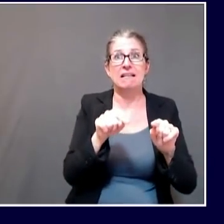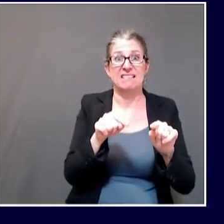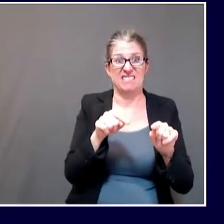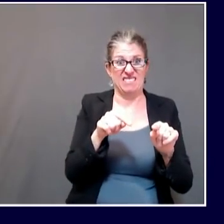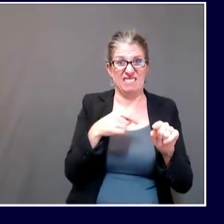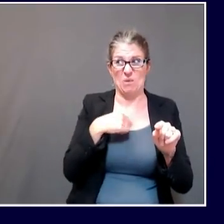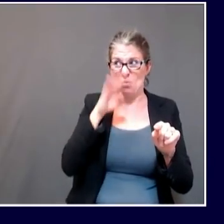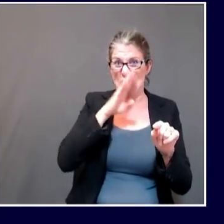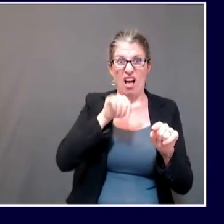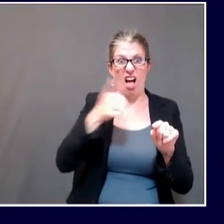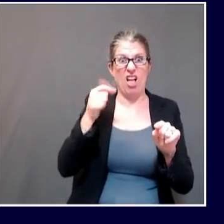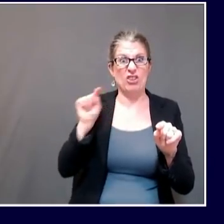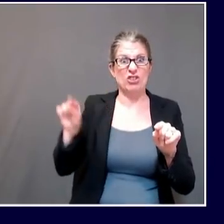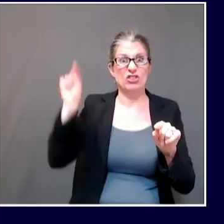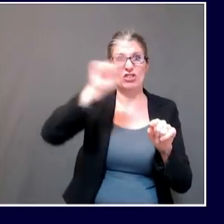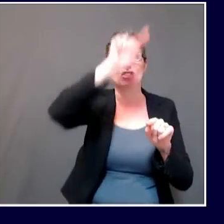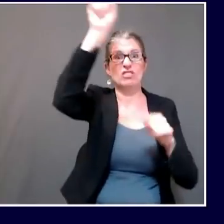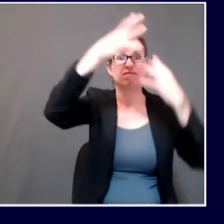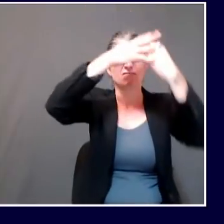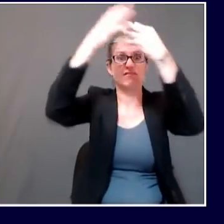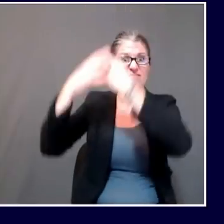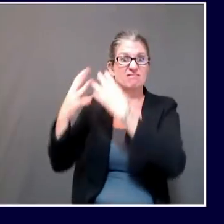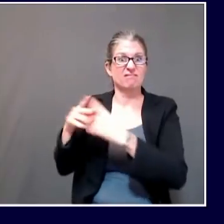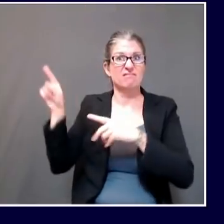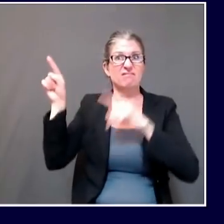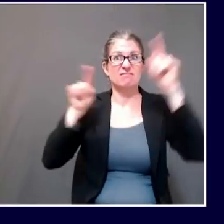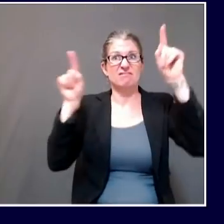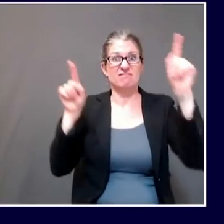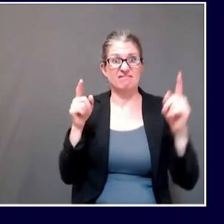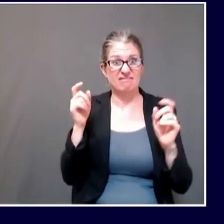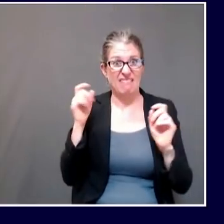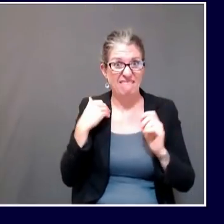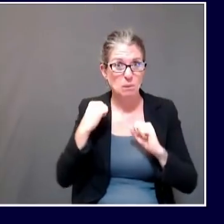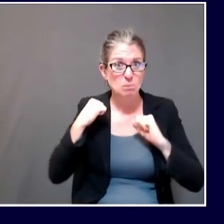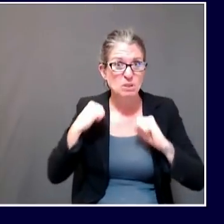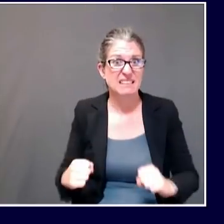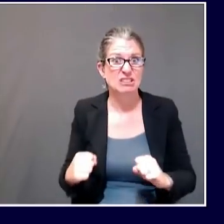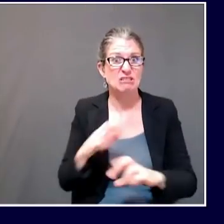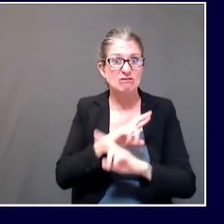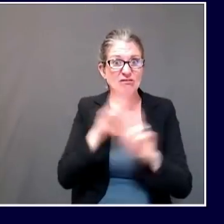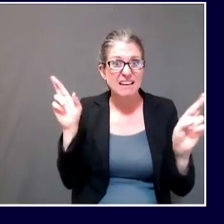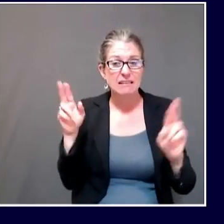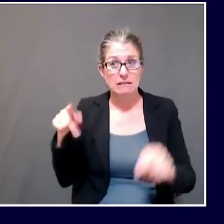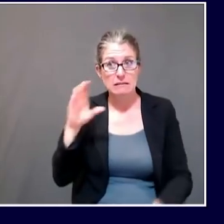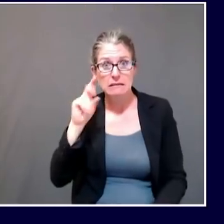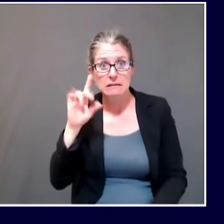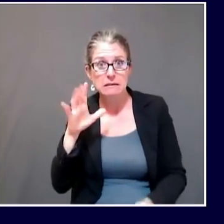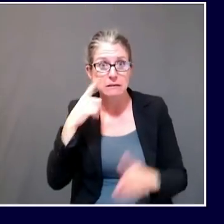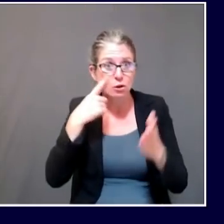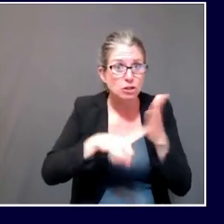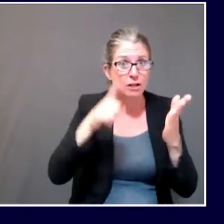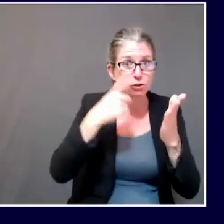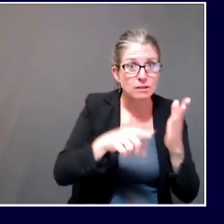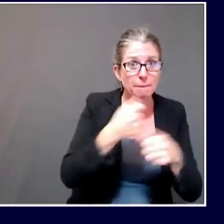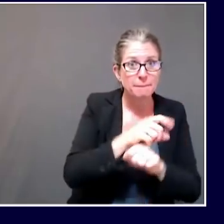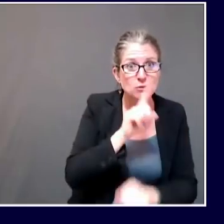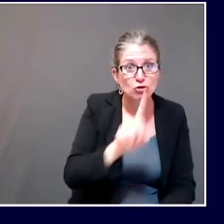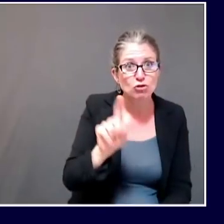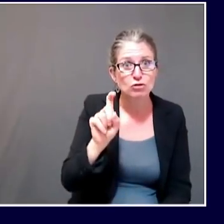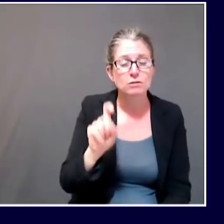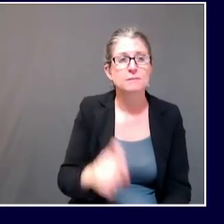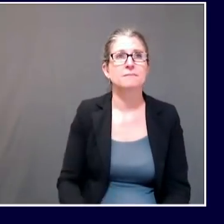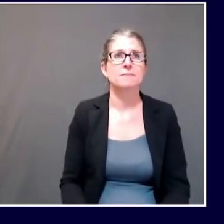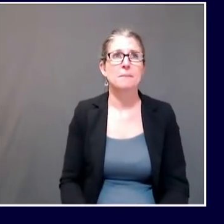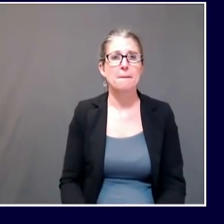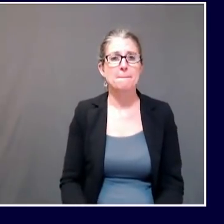or using the enforcement tools you've been talking about that Commissioner Lambrou was just describing? Sure, Amy. So